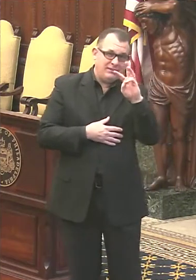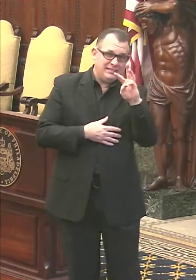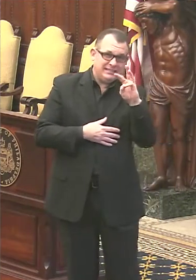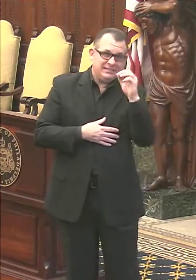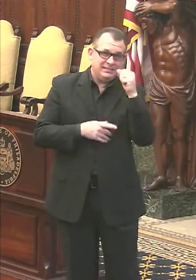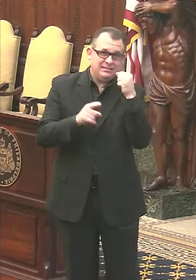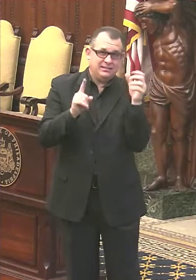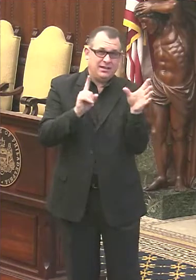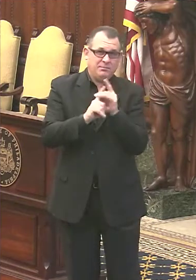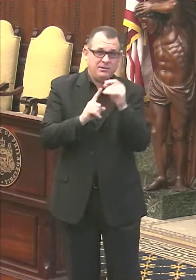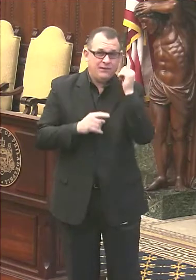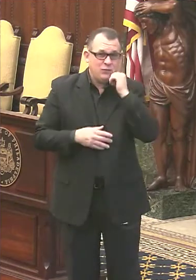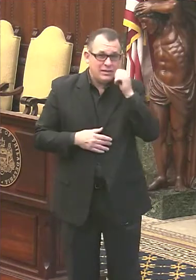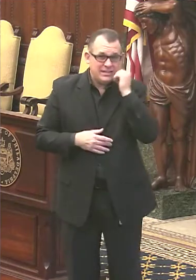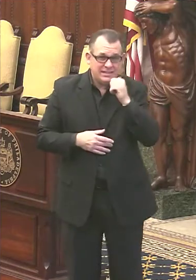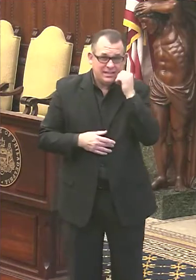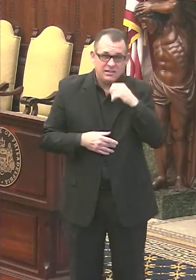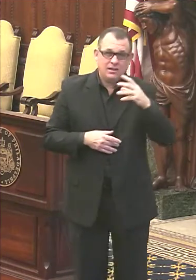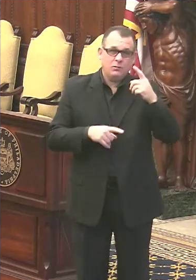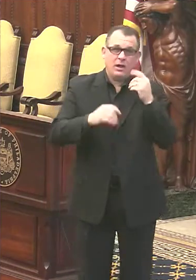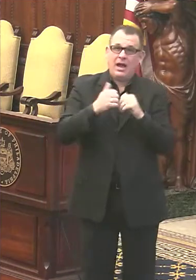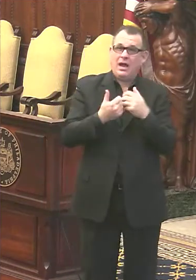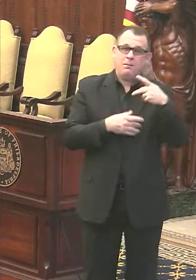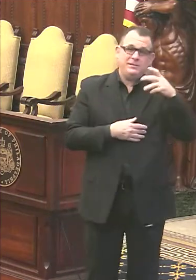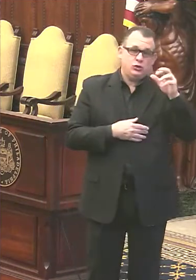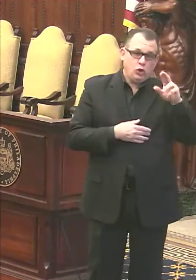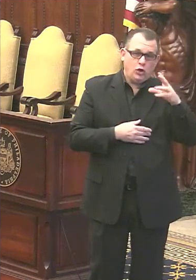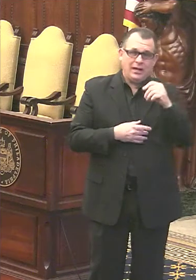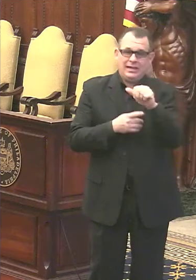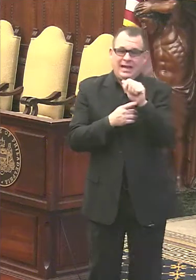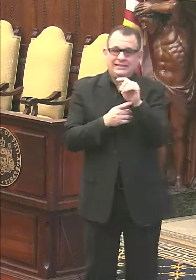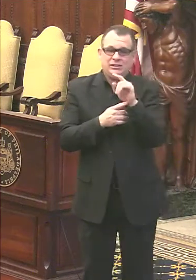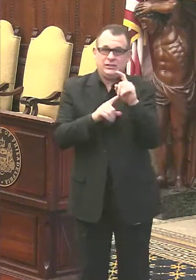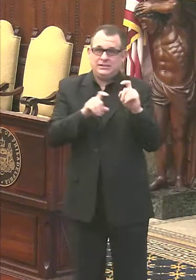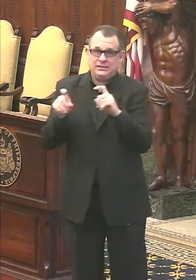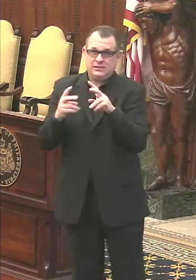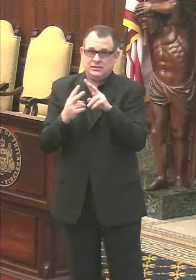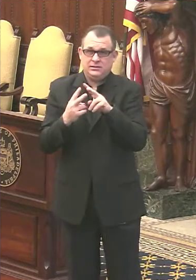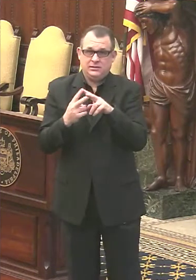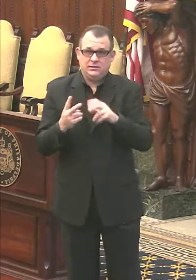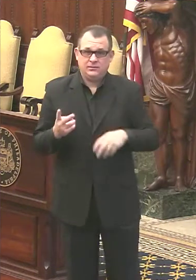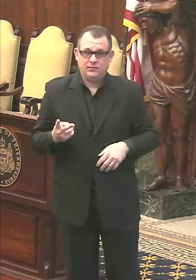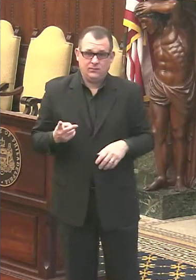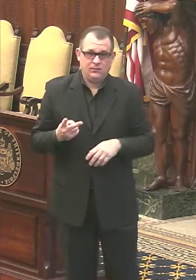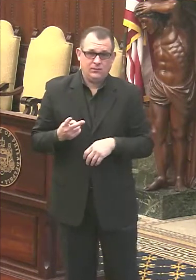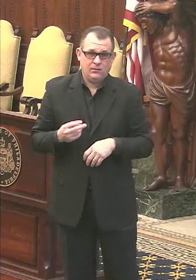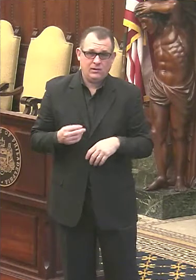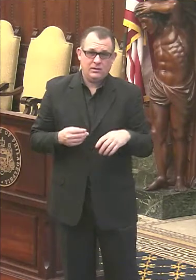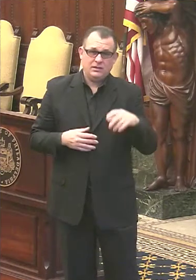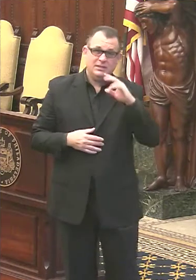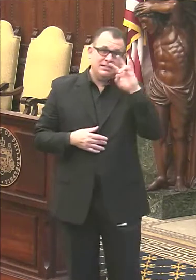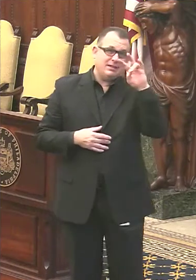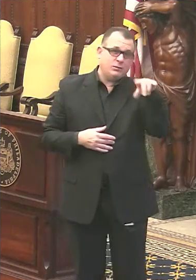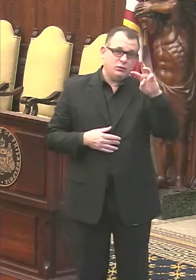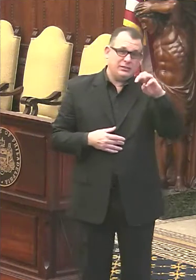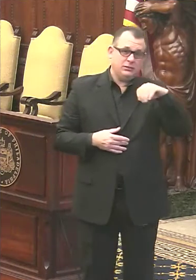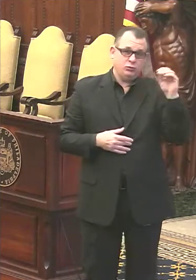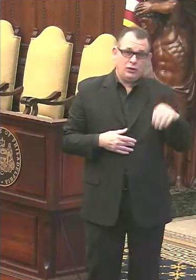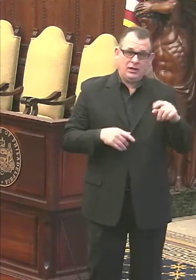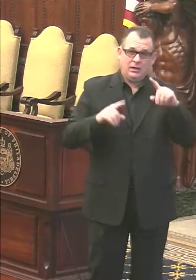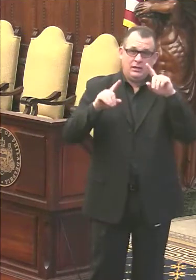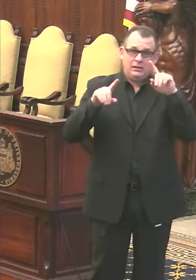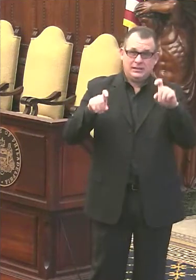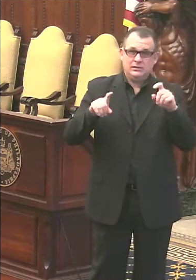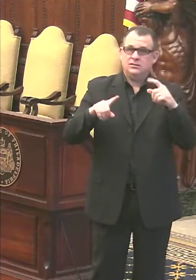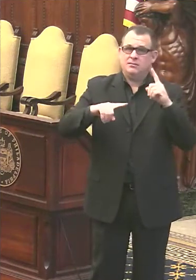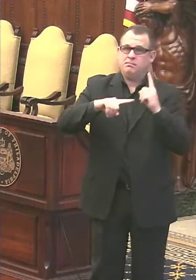and antigen test combined. So far, we expect more. And all those people tested 7.6% were testing positive. Both